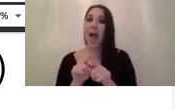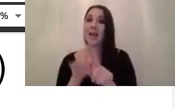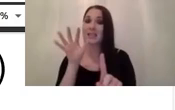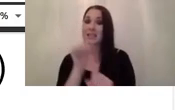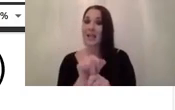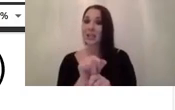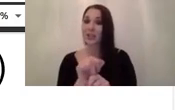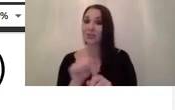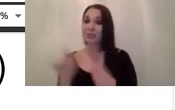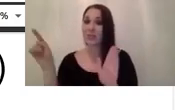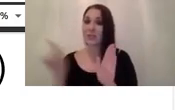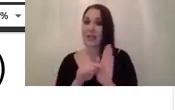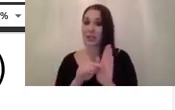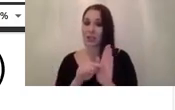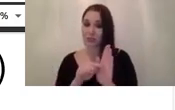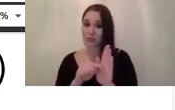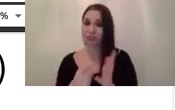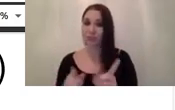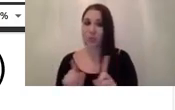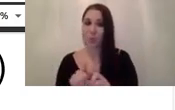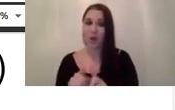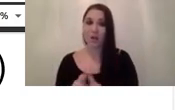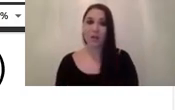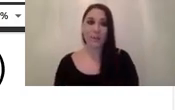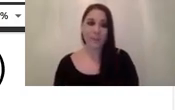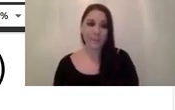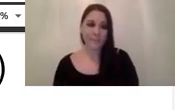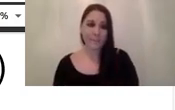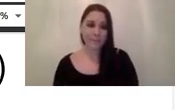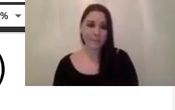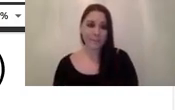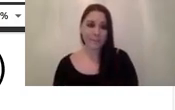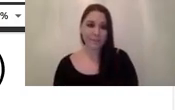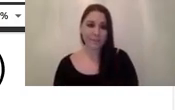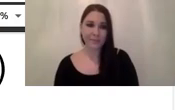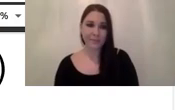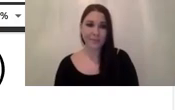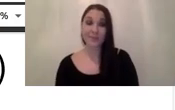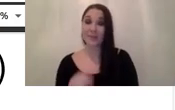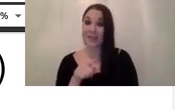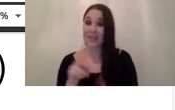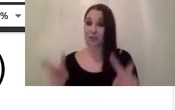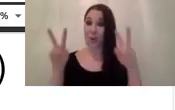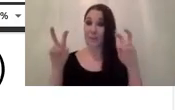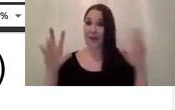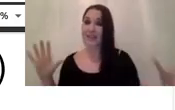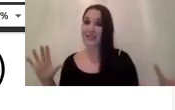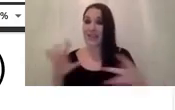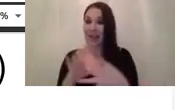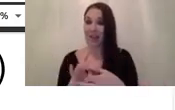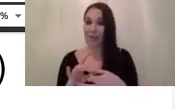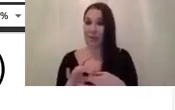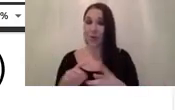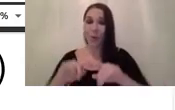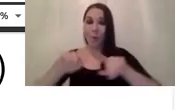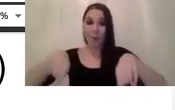if if we put together all this all this uh all these topics uh we will